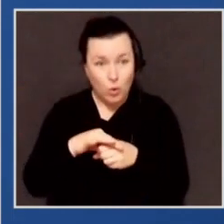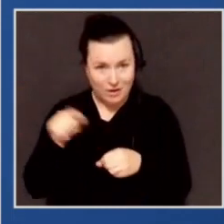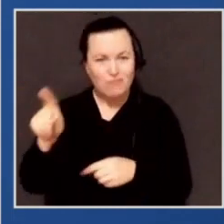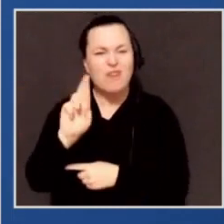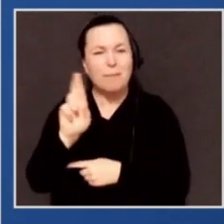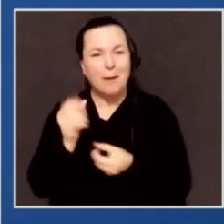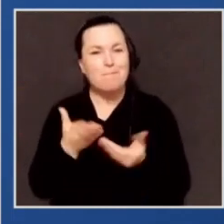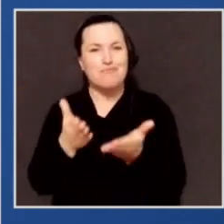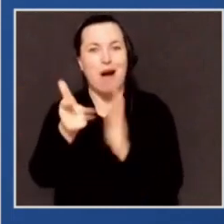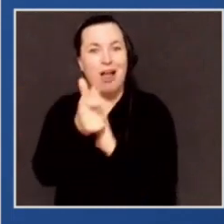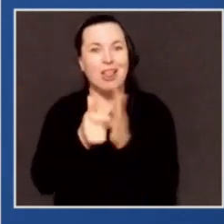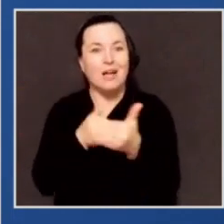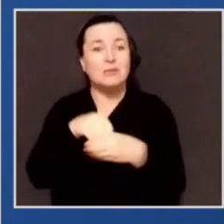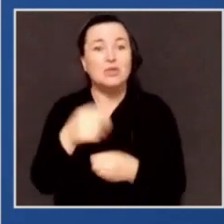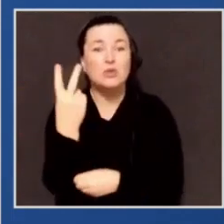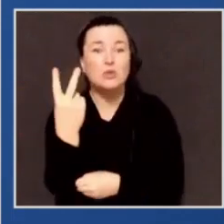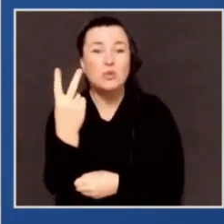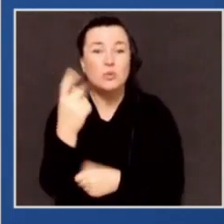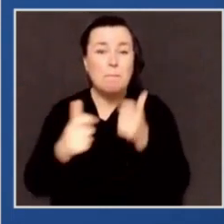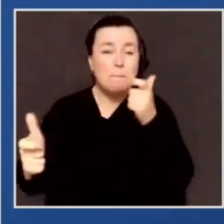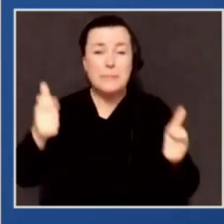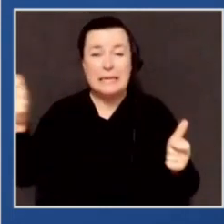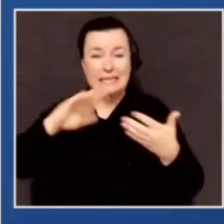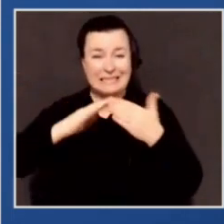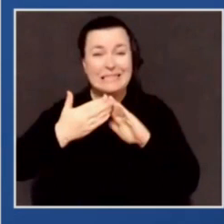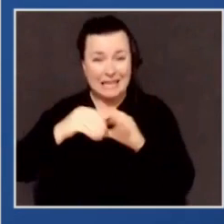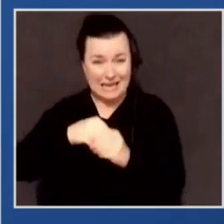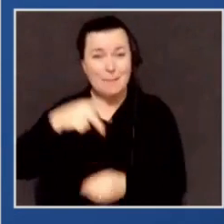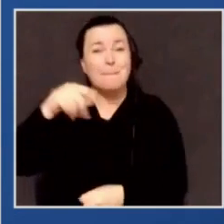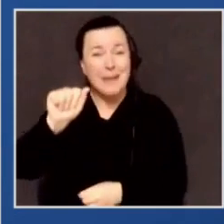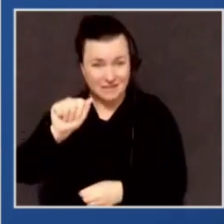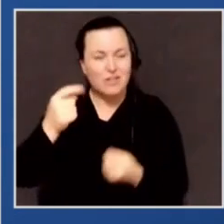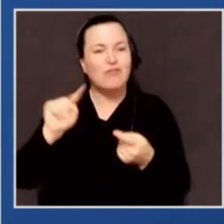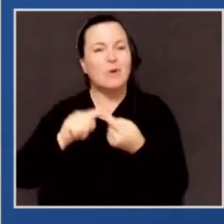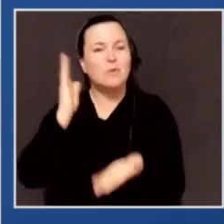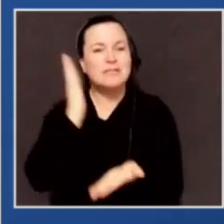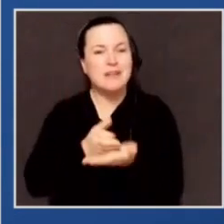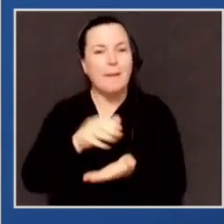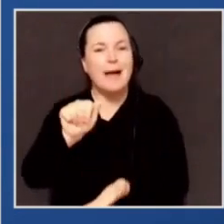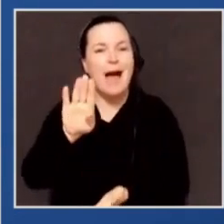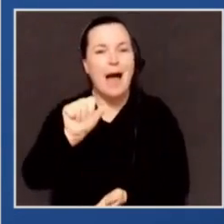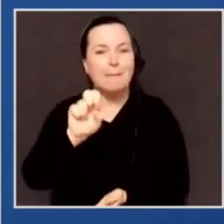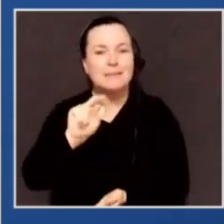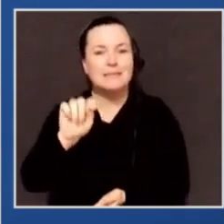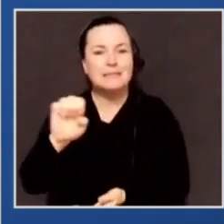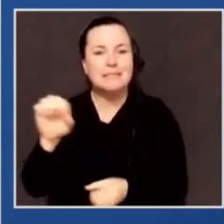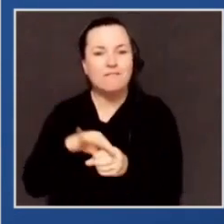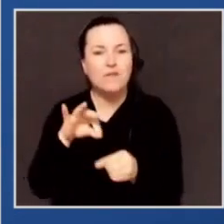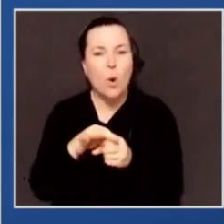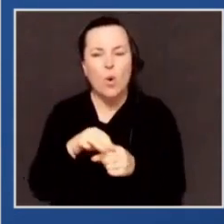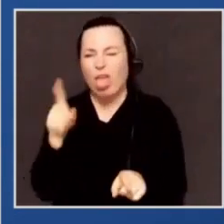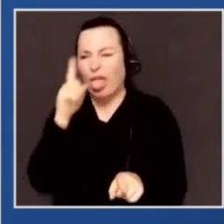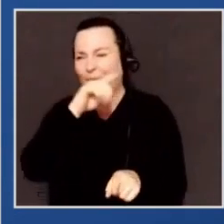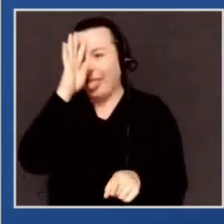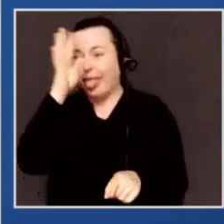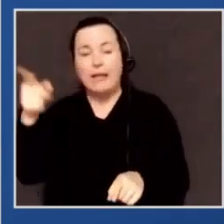Pennsylvania's largest cities and tried to shut down absentee voting on a specious claim that they had not been